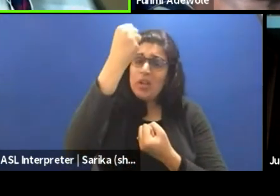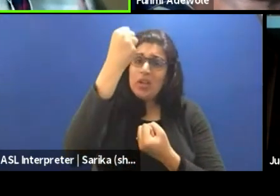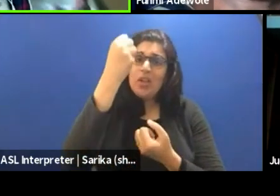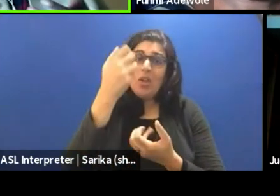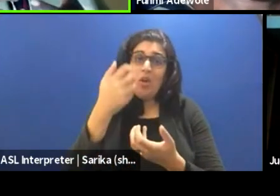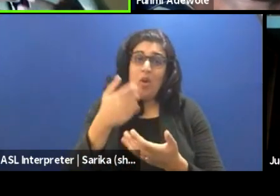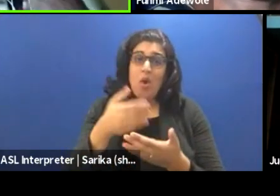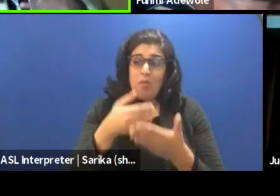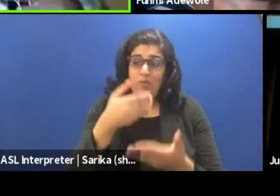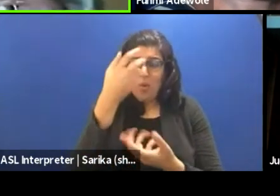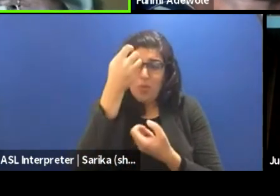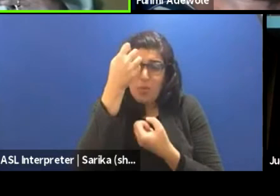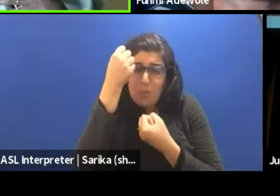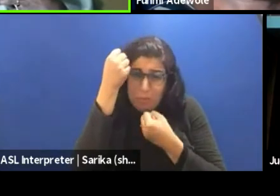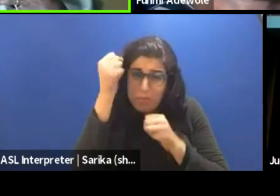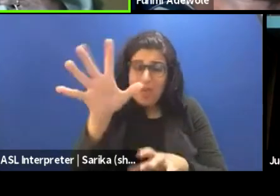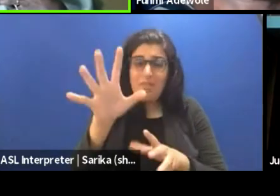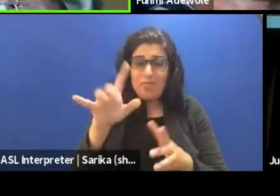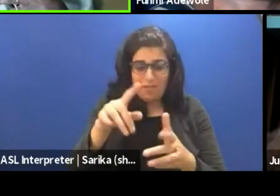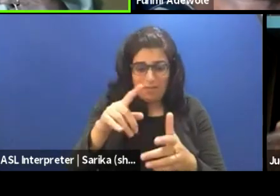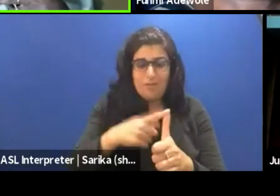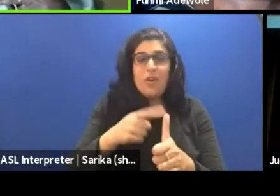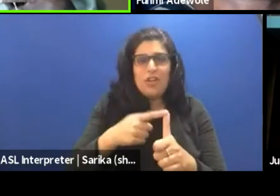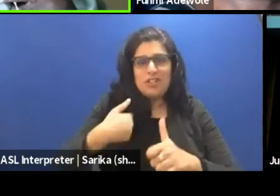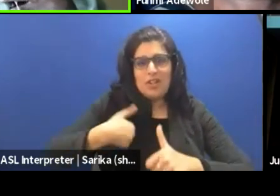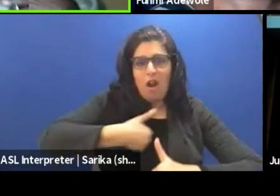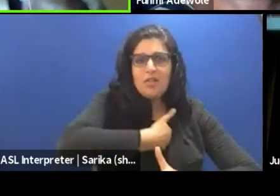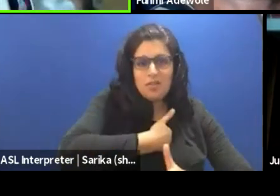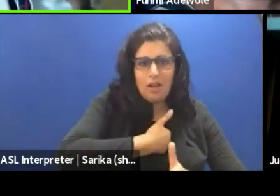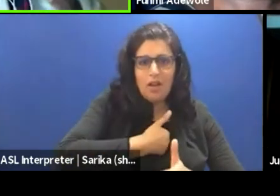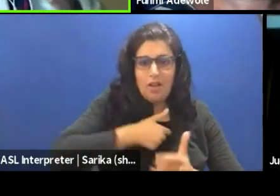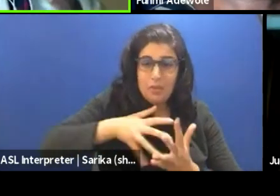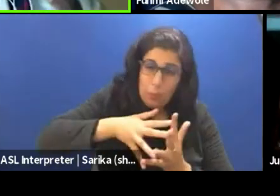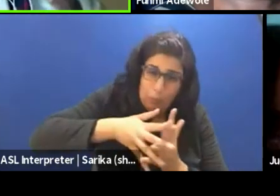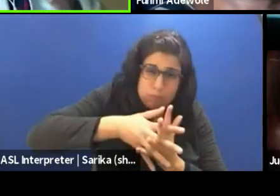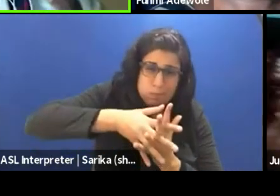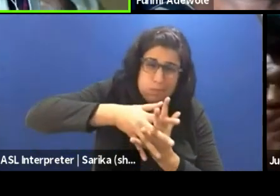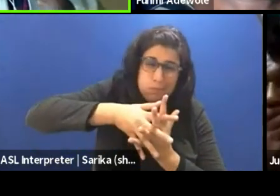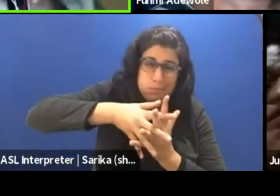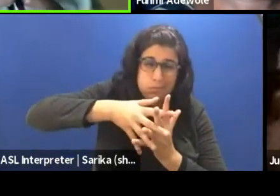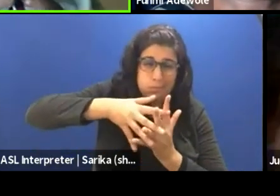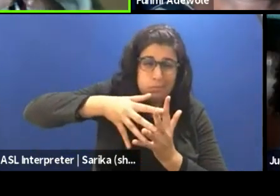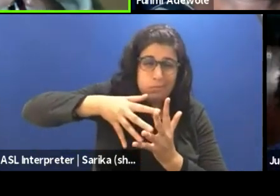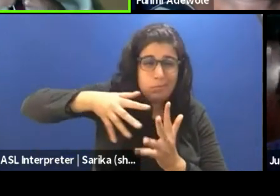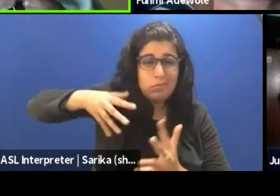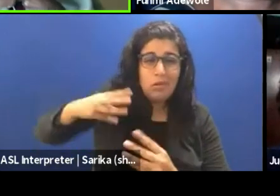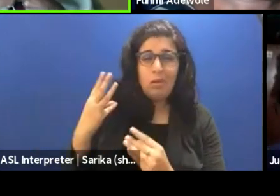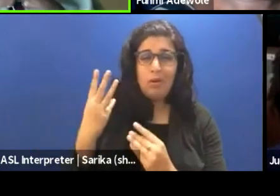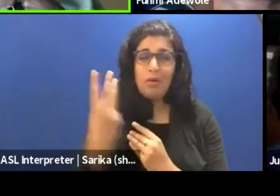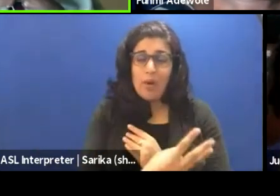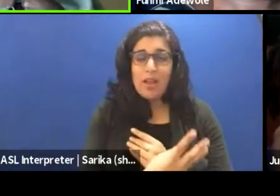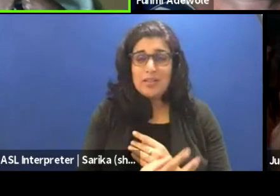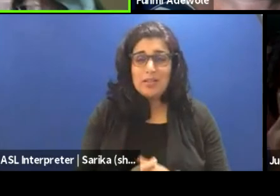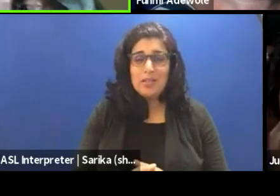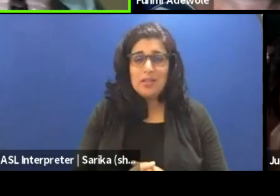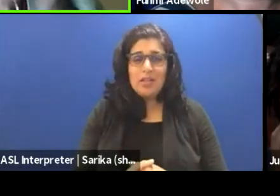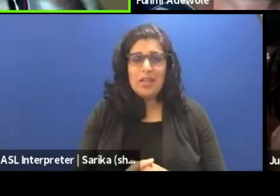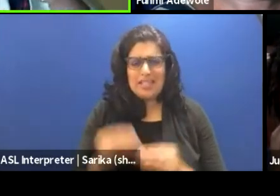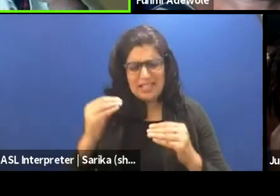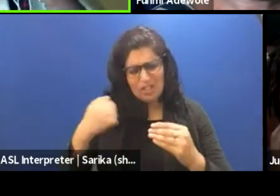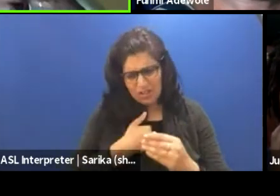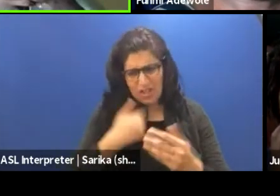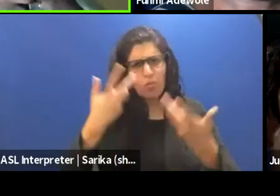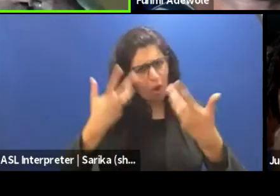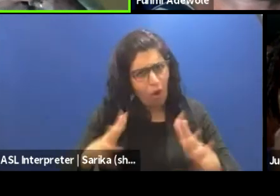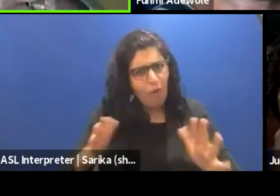I'll say we have to take it to ourselves and teach ourselves what we already have and show